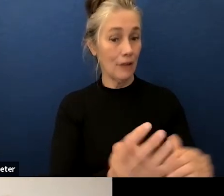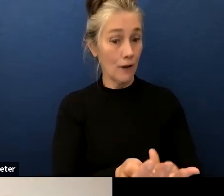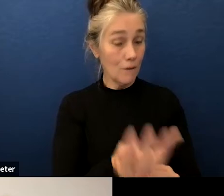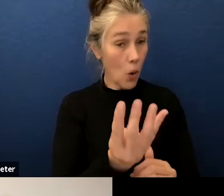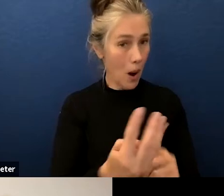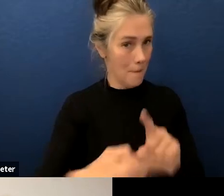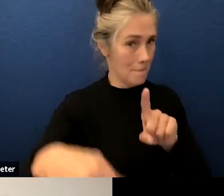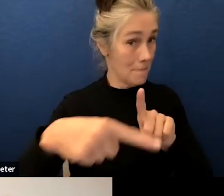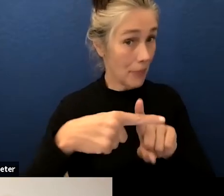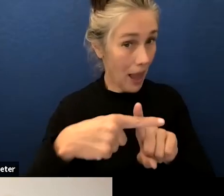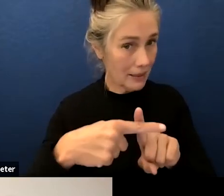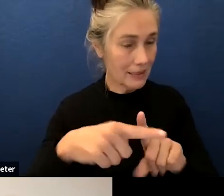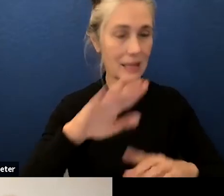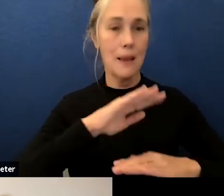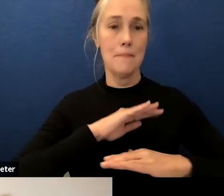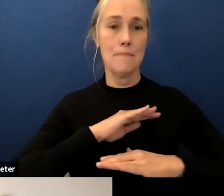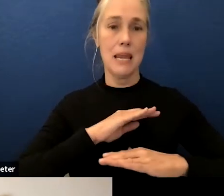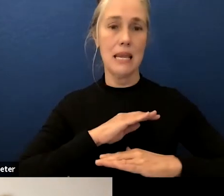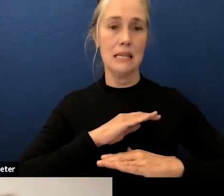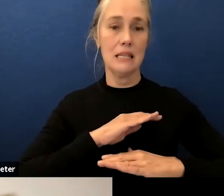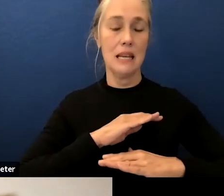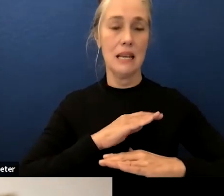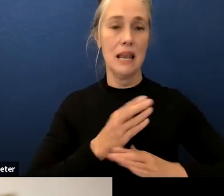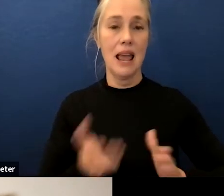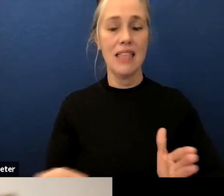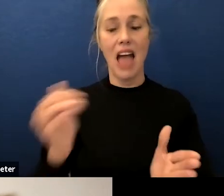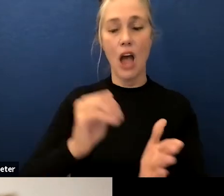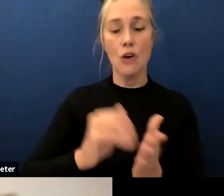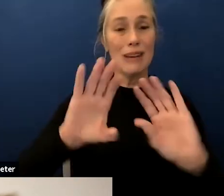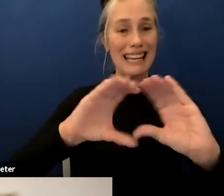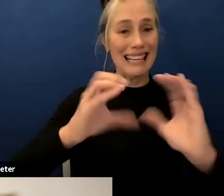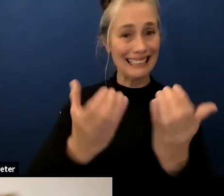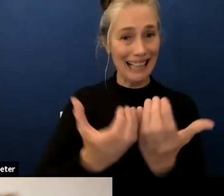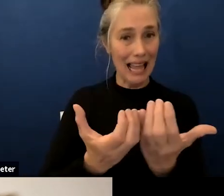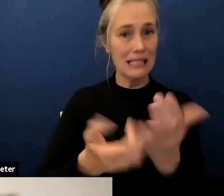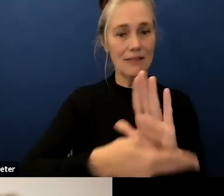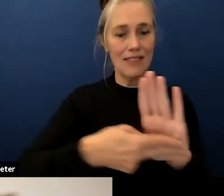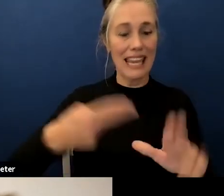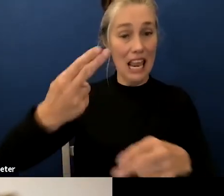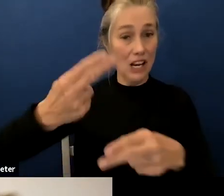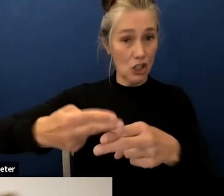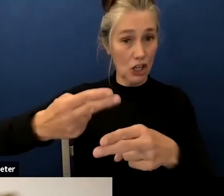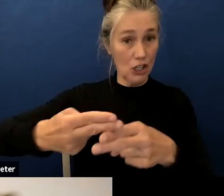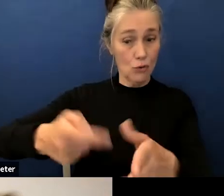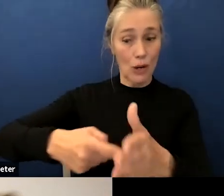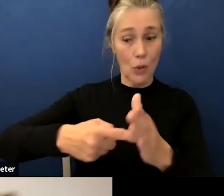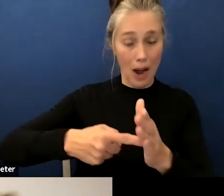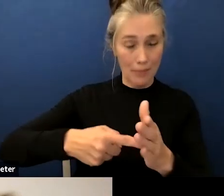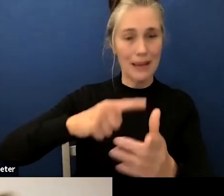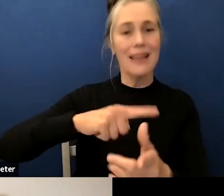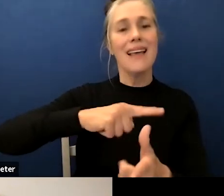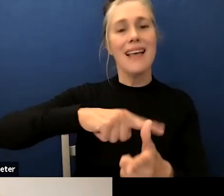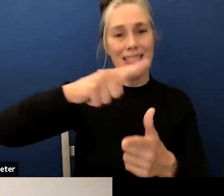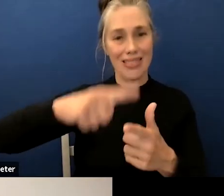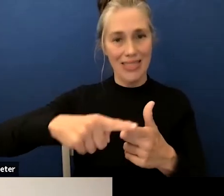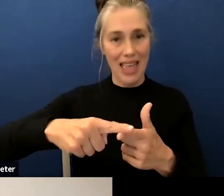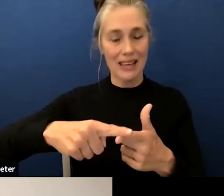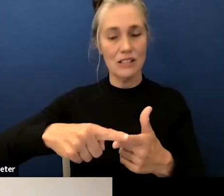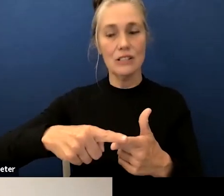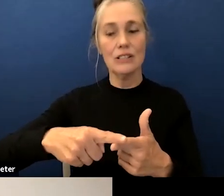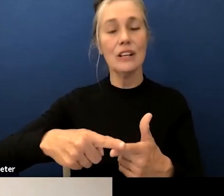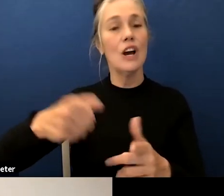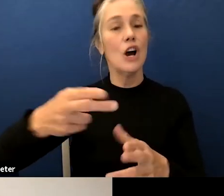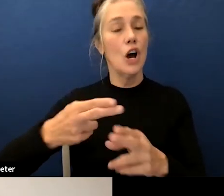meet the reclassification criteria requirements students will be considered reclassified